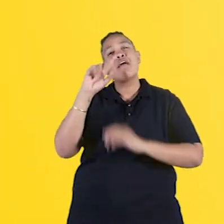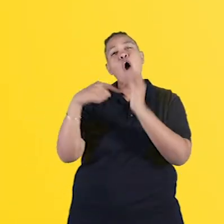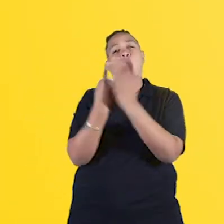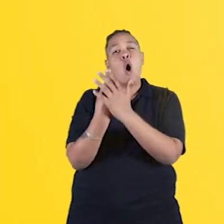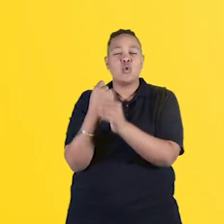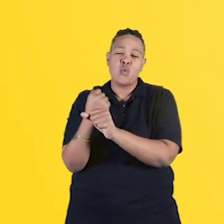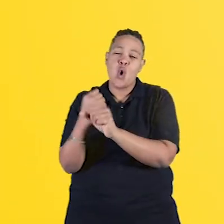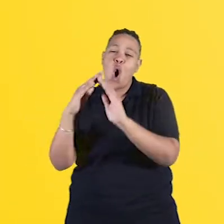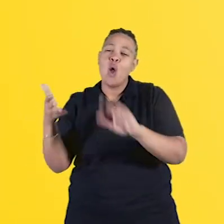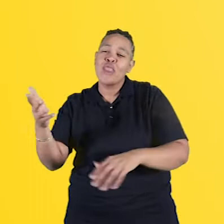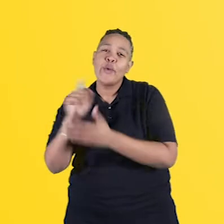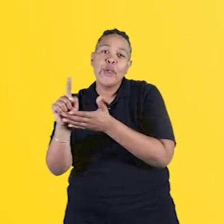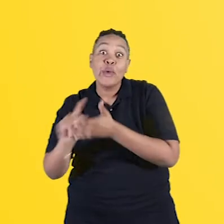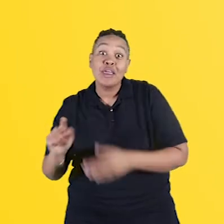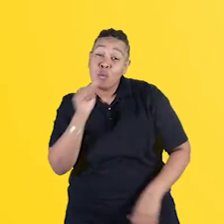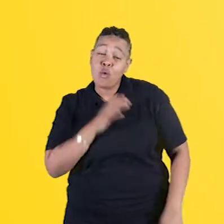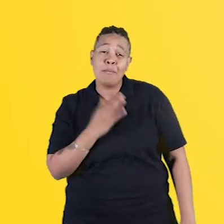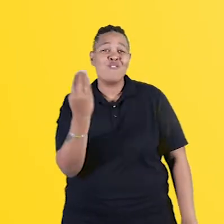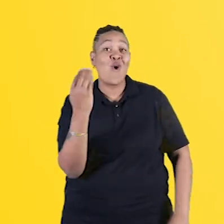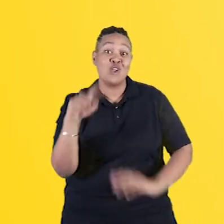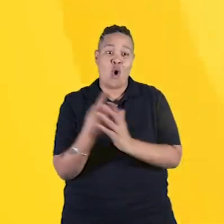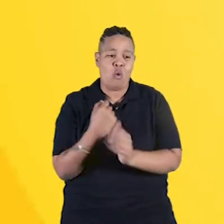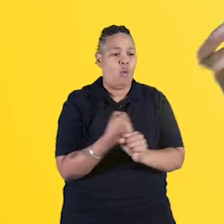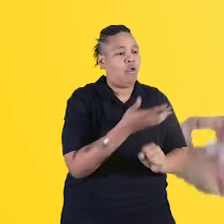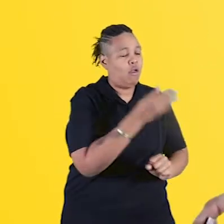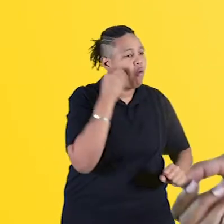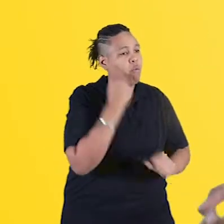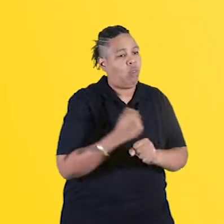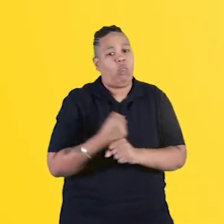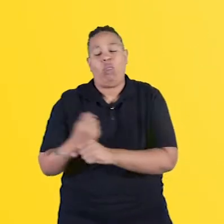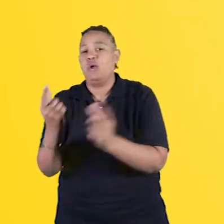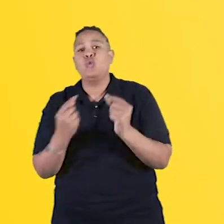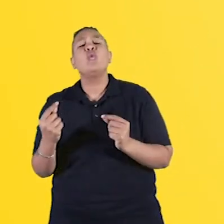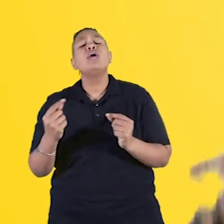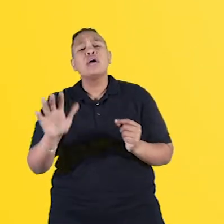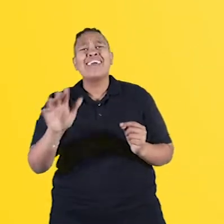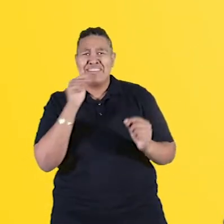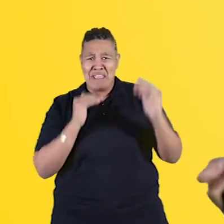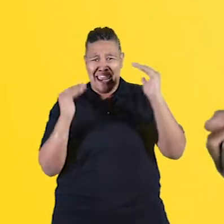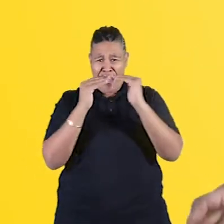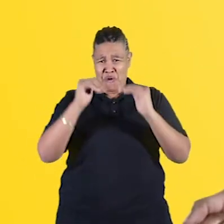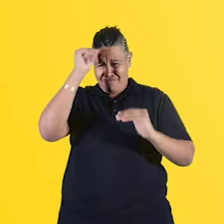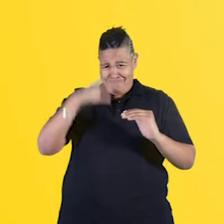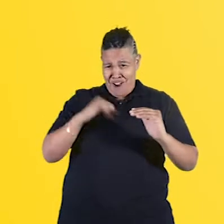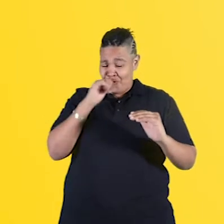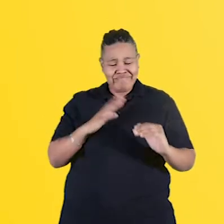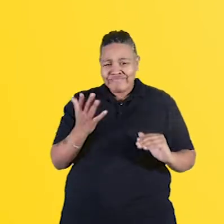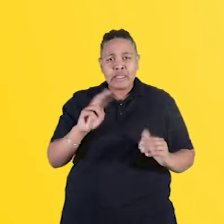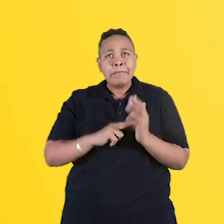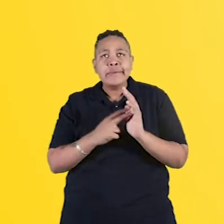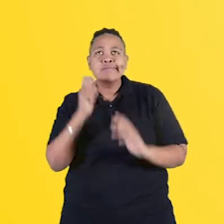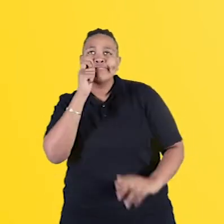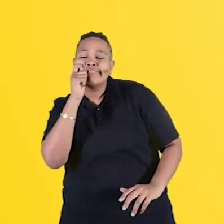about seven hours of post-work each week. A woman will do 14. Plus, feminism isn't just about equality on the basis of gender. It's about